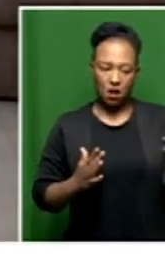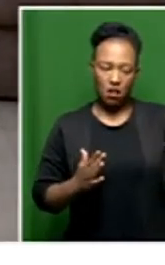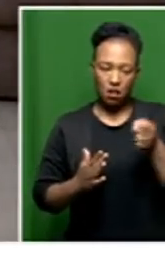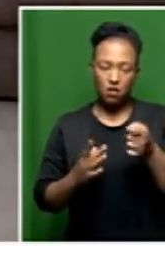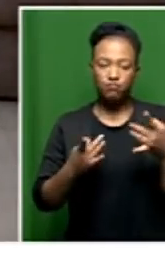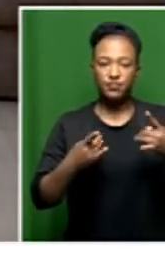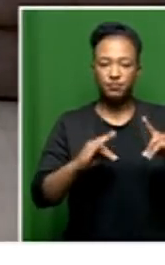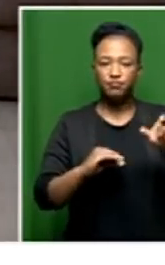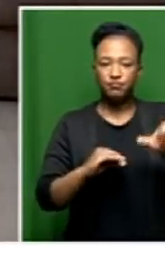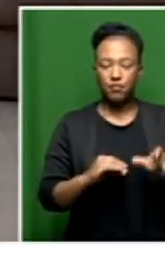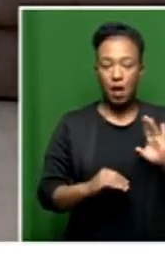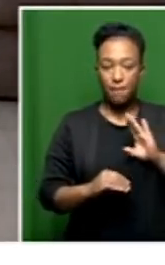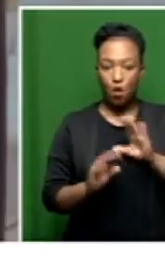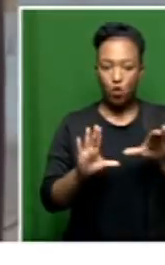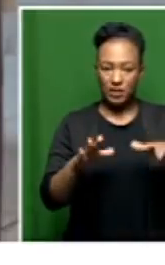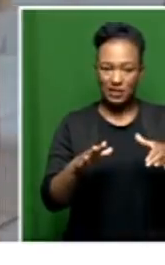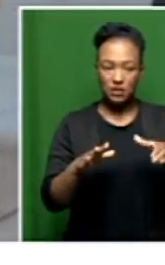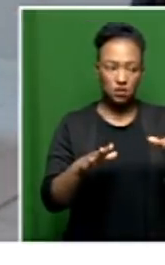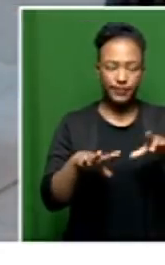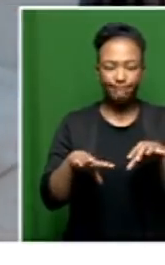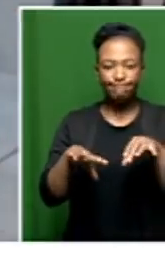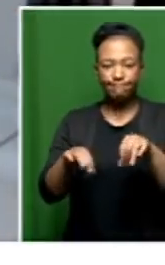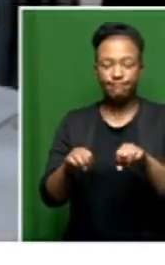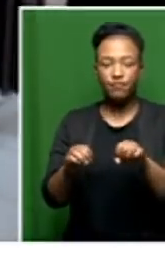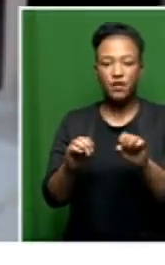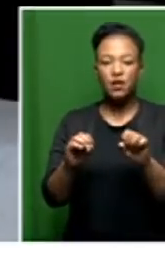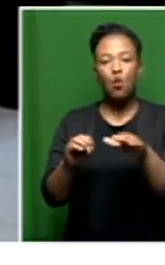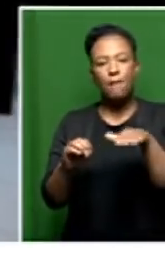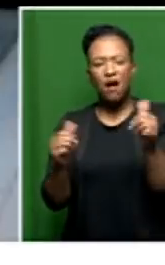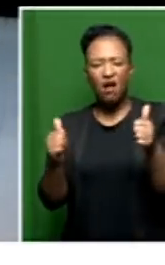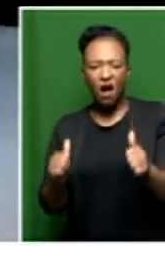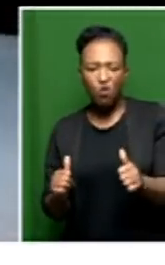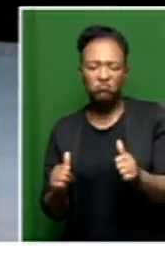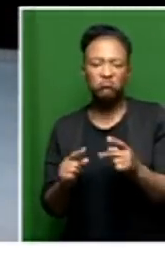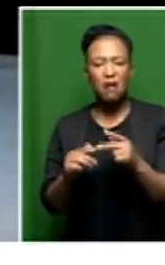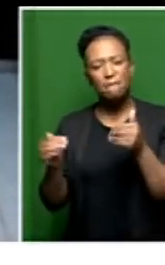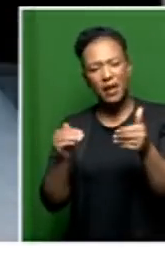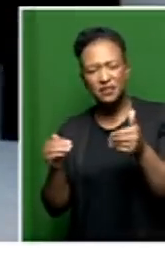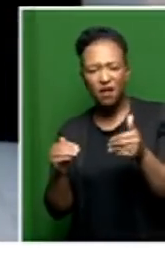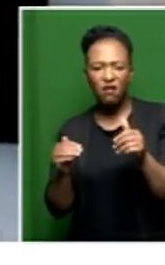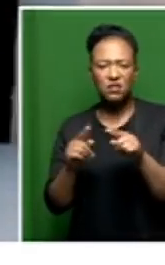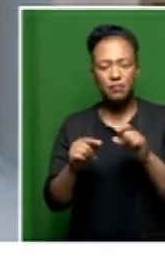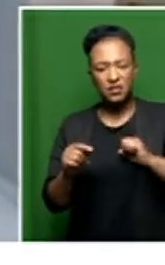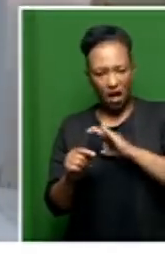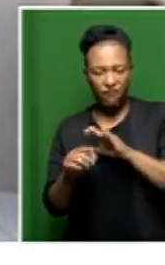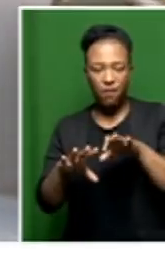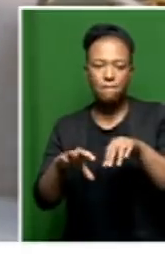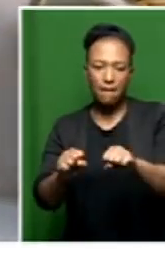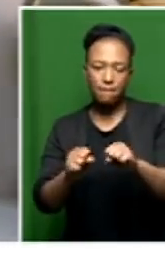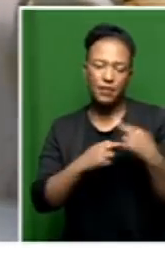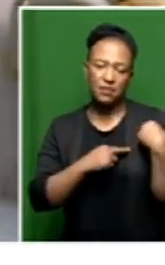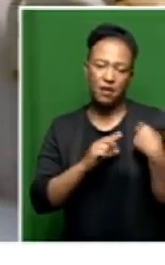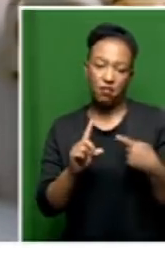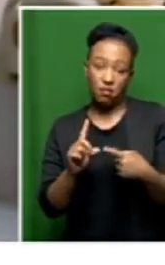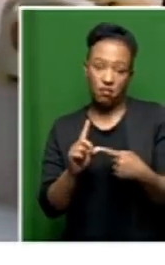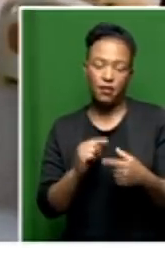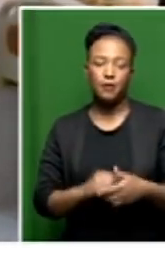chairperson of the board. She assumed the control of bank accounts and management of the facility and its employees. We undertook